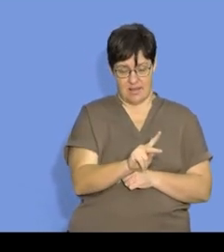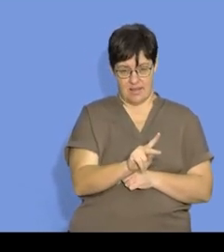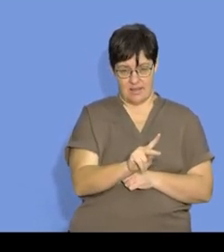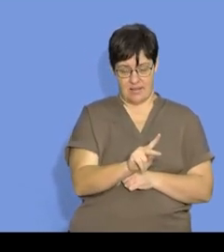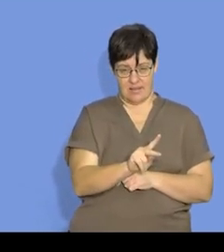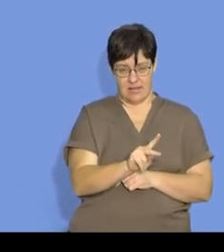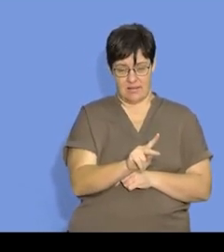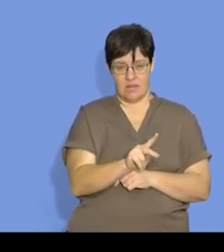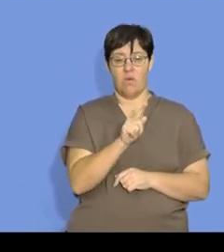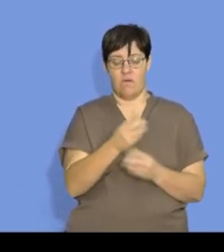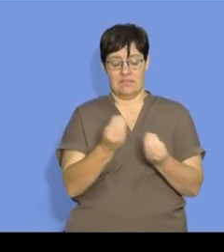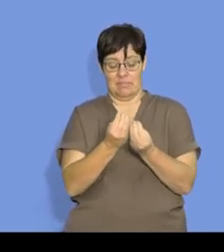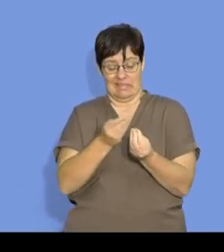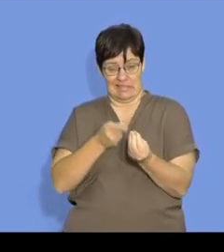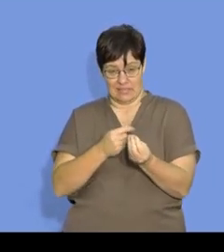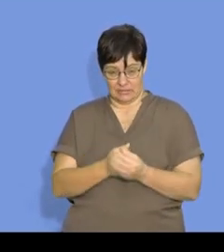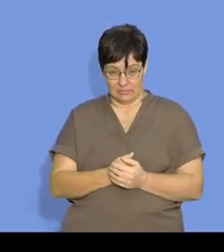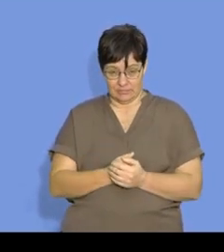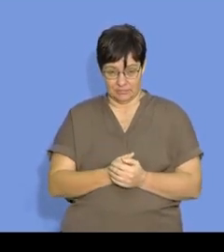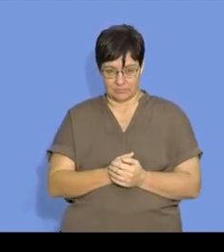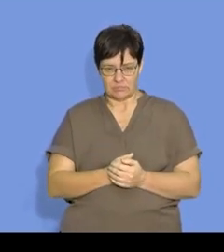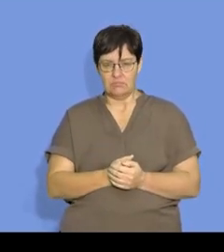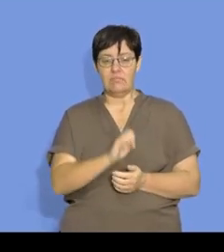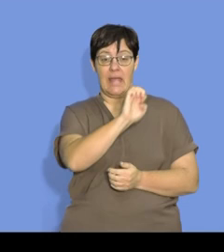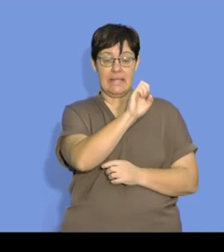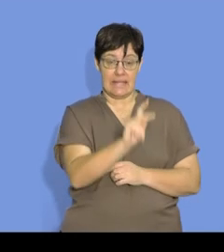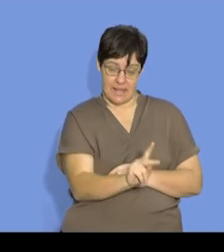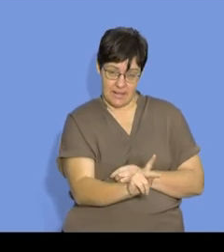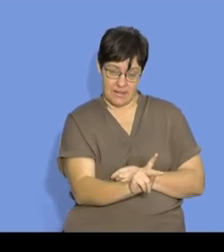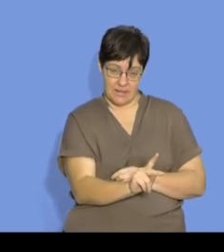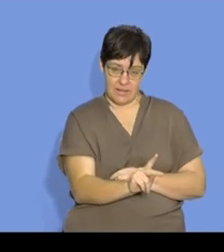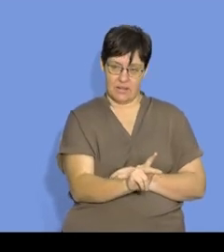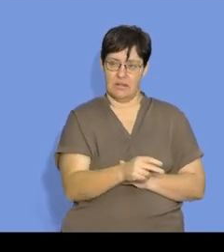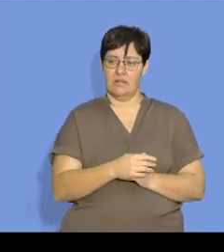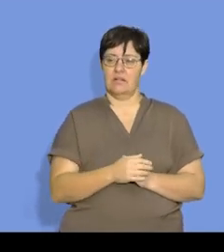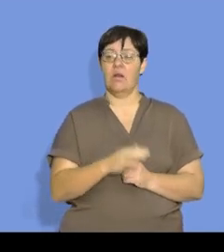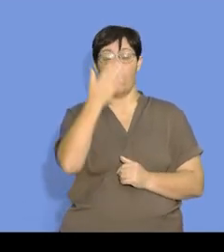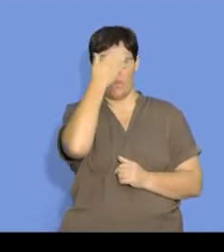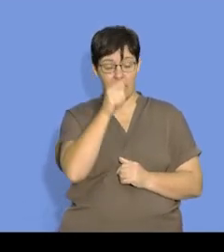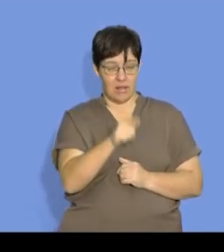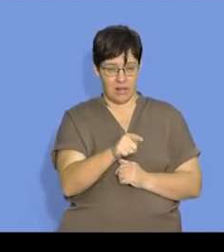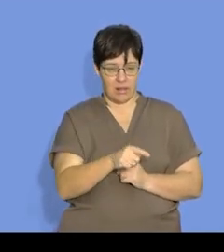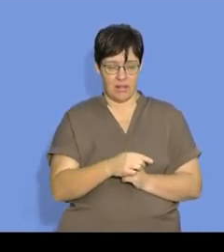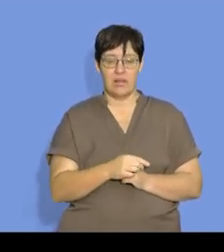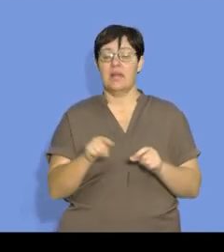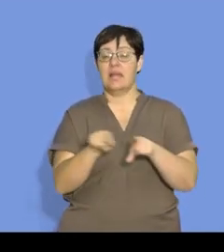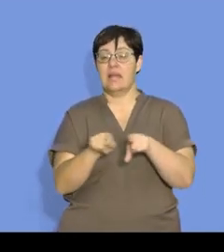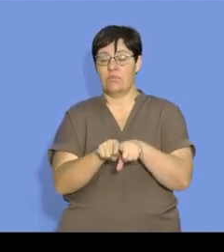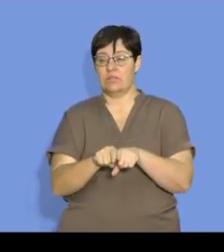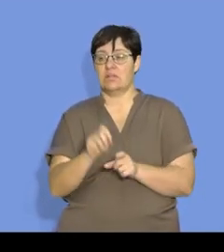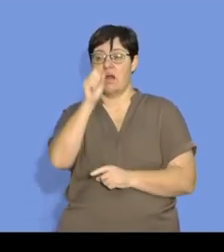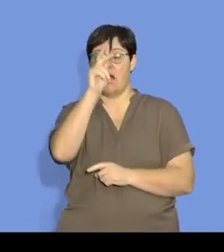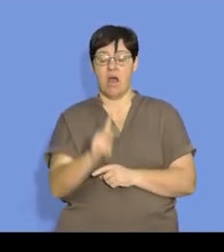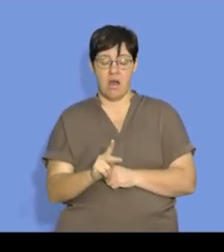a substance. And remember, the kinetic energy, where we know that EK is equal to